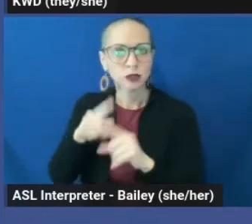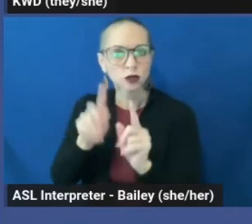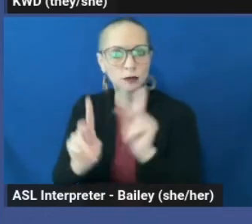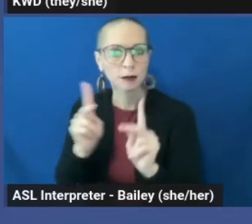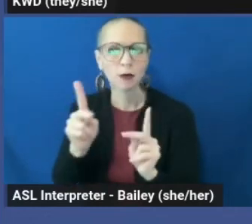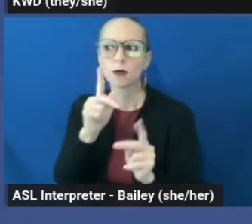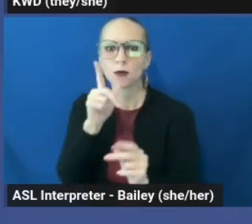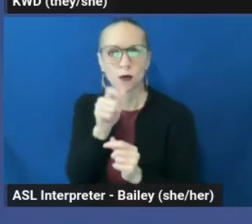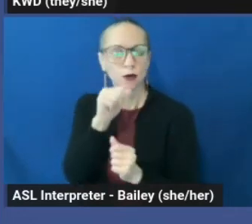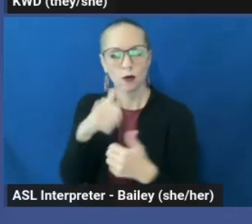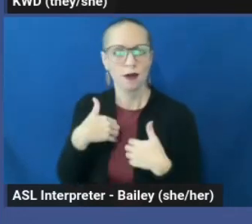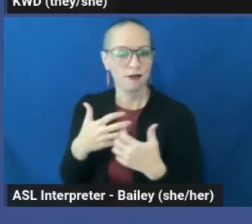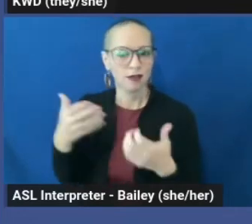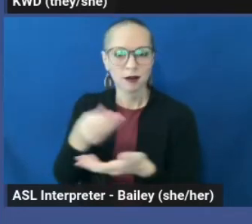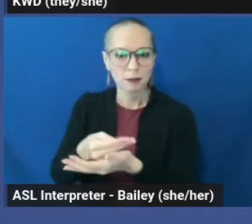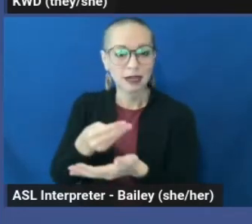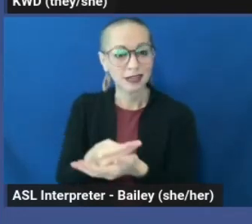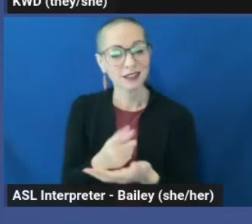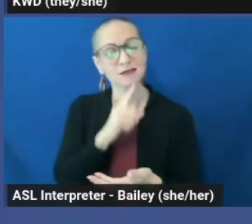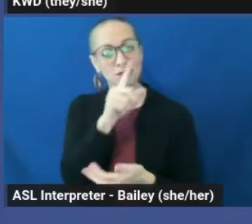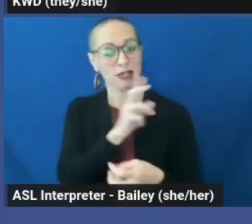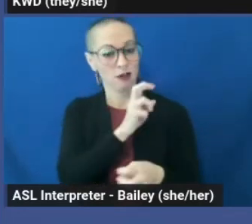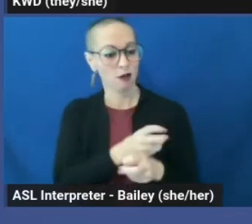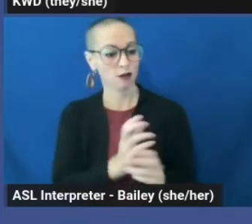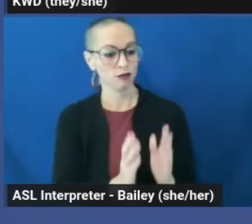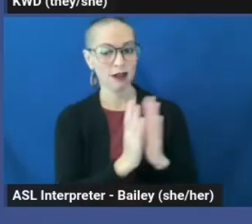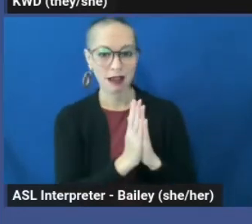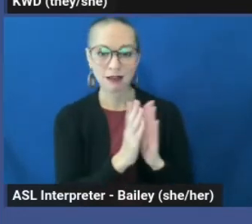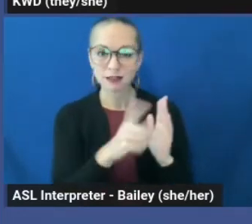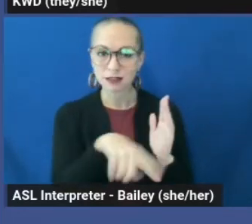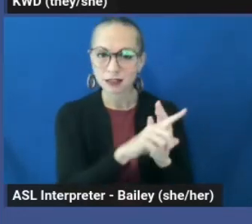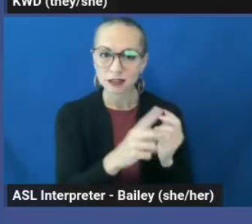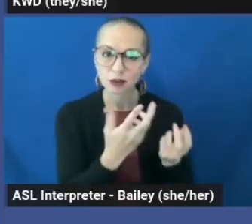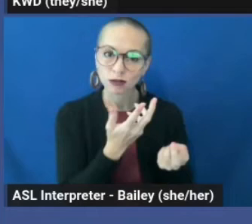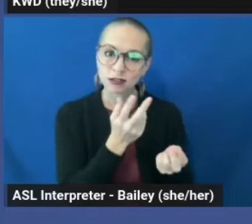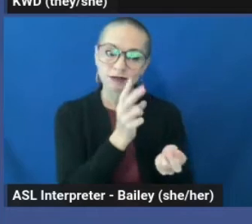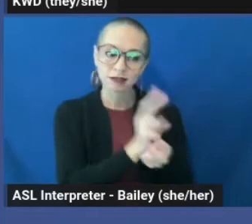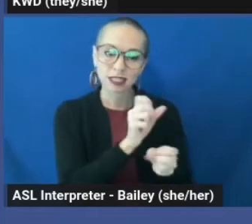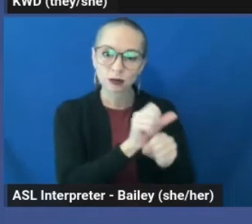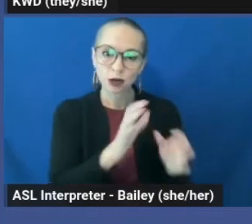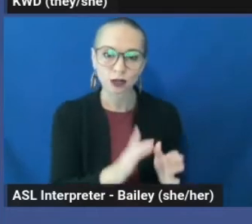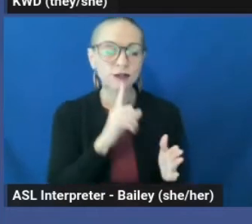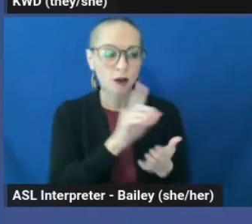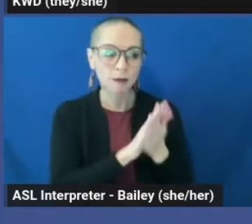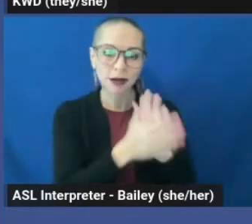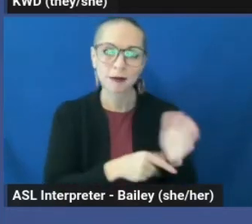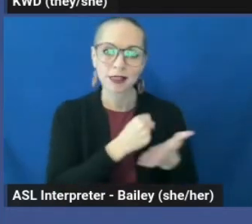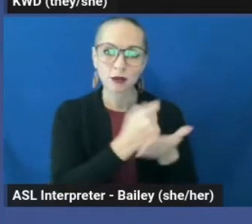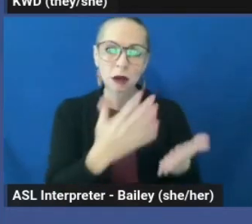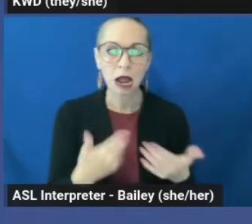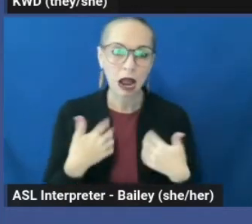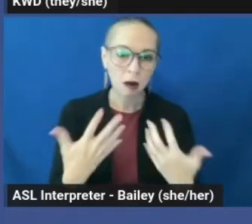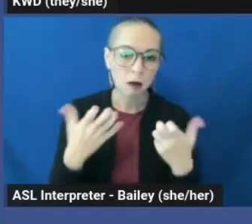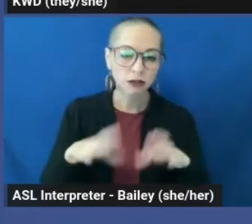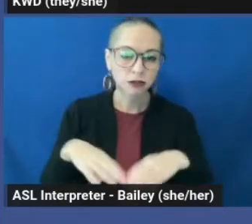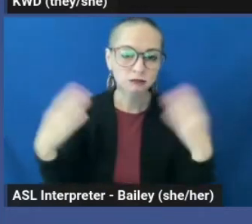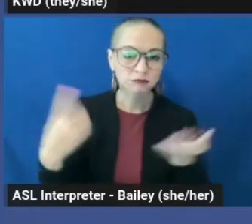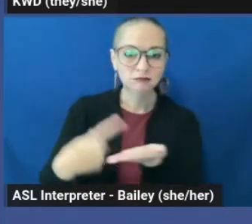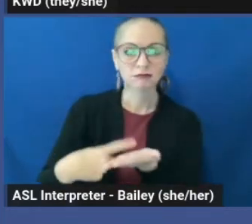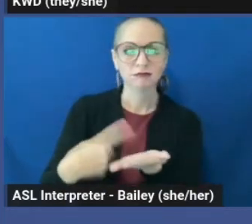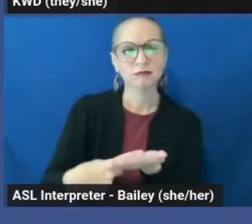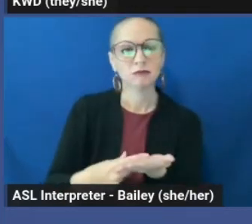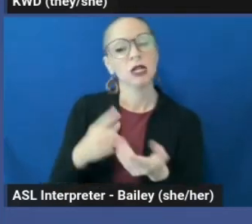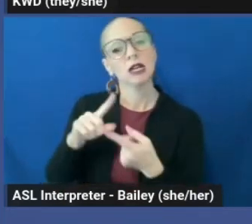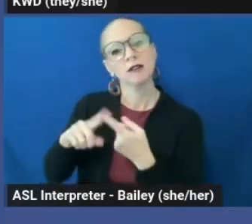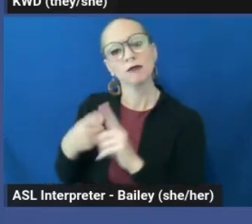Is it a far stretch to ask, are sex workers therapeutic? And I would like to pose a real world example for discussion. A friend of mine has a